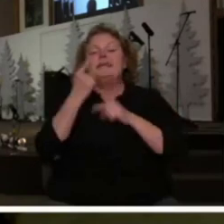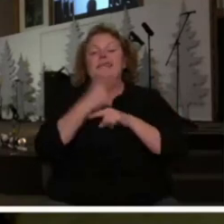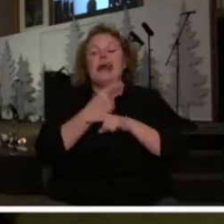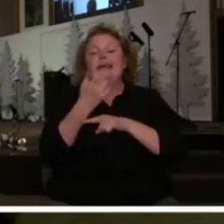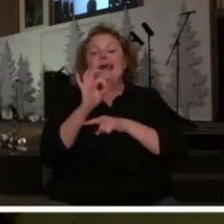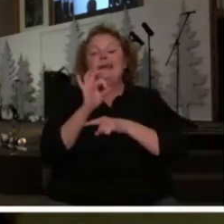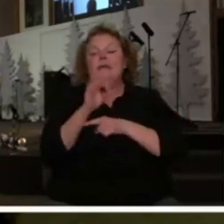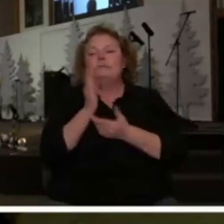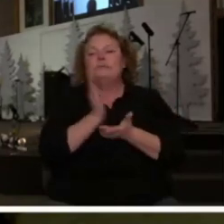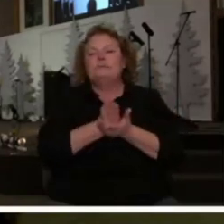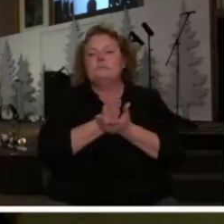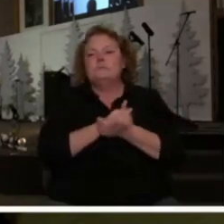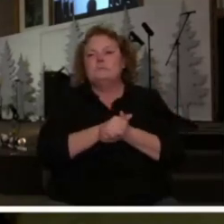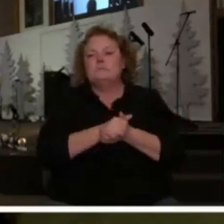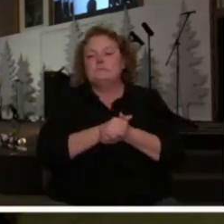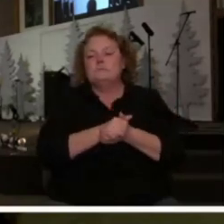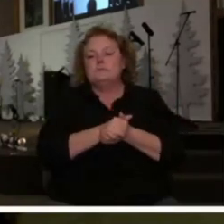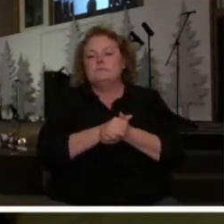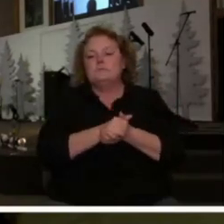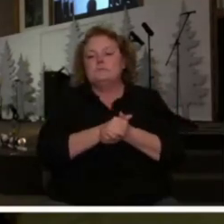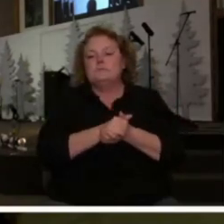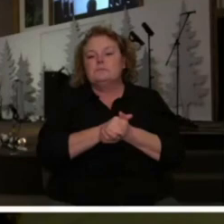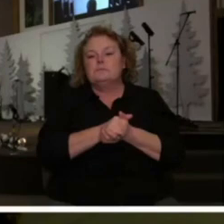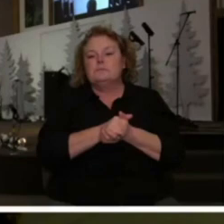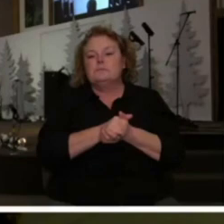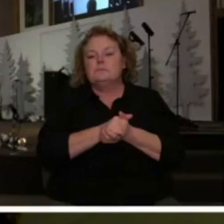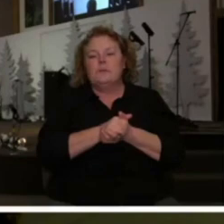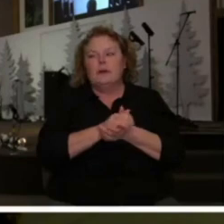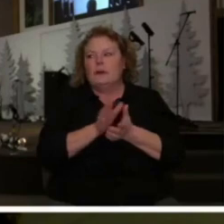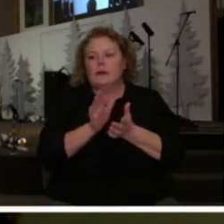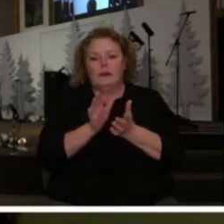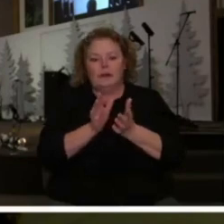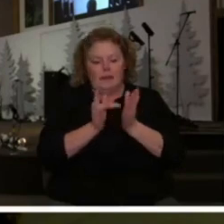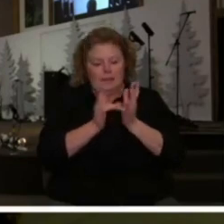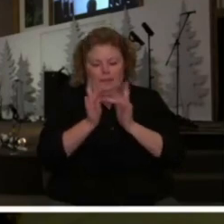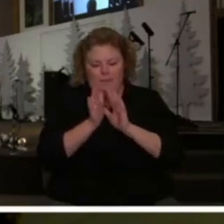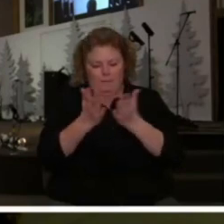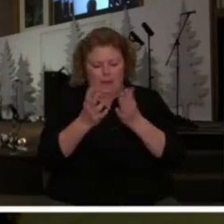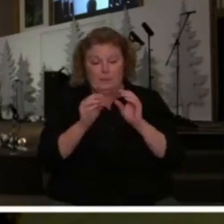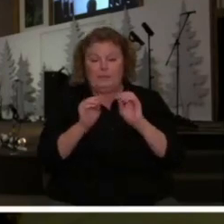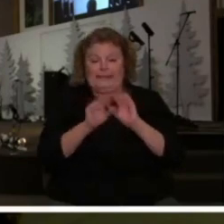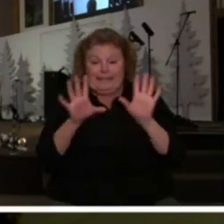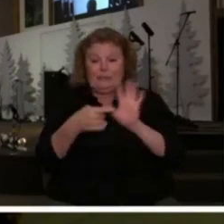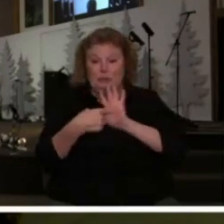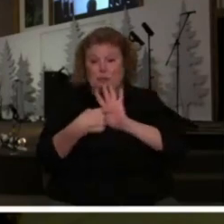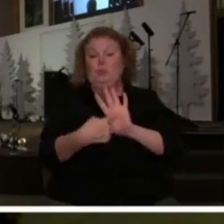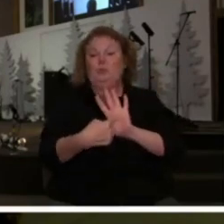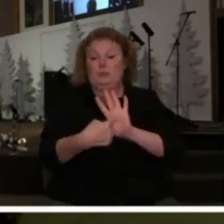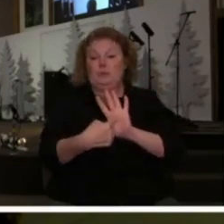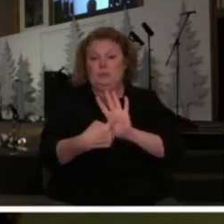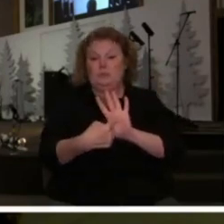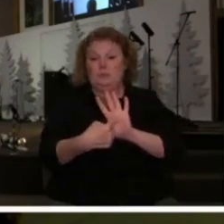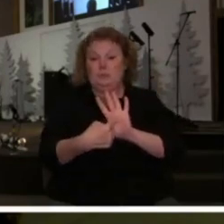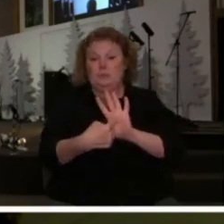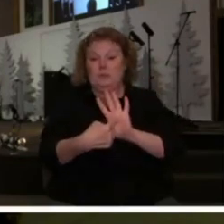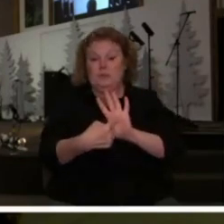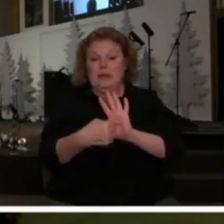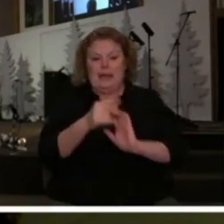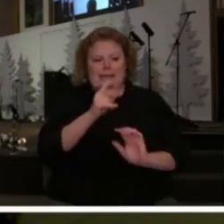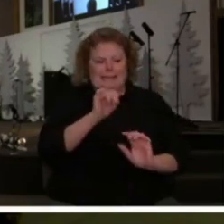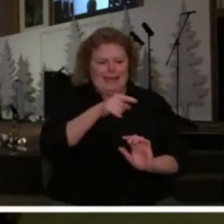because what the scripture is implying here is that Daniel controlled